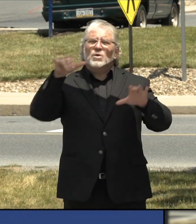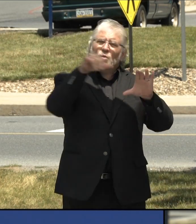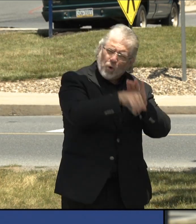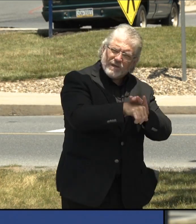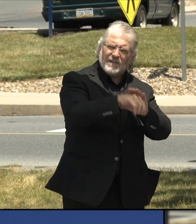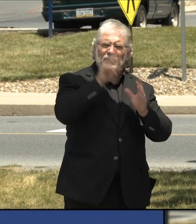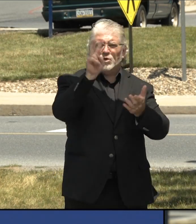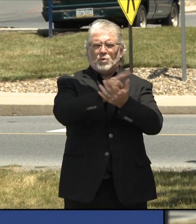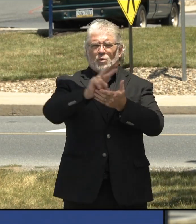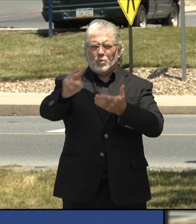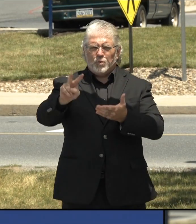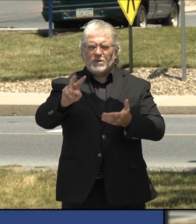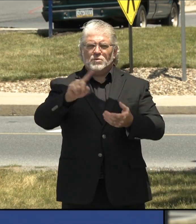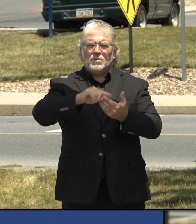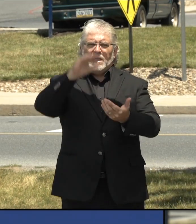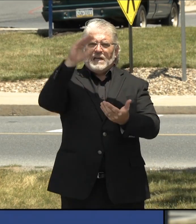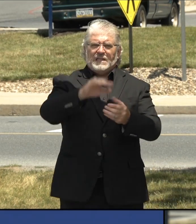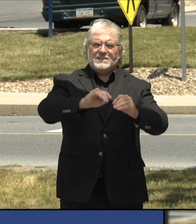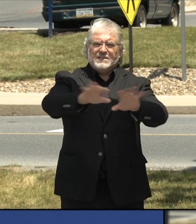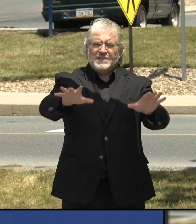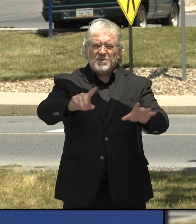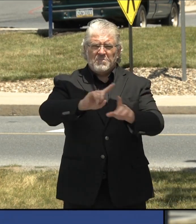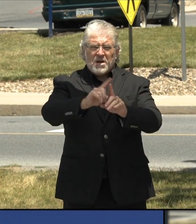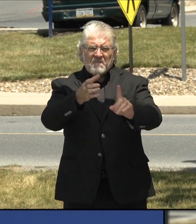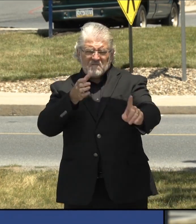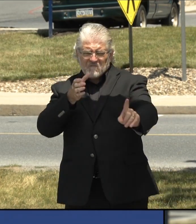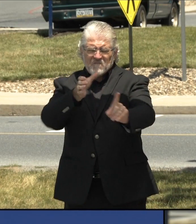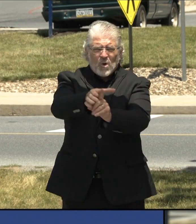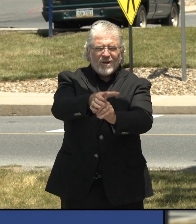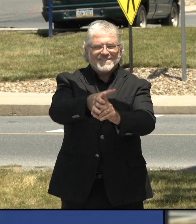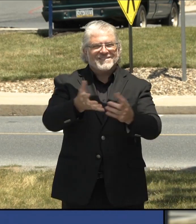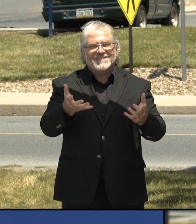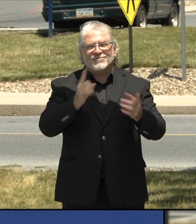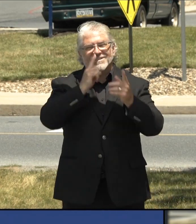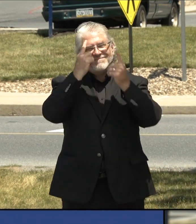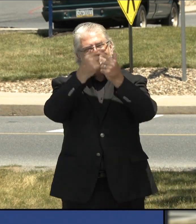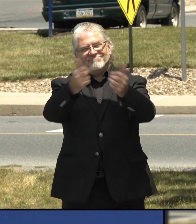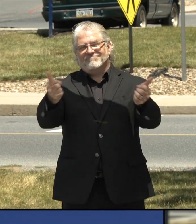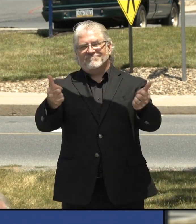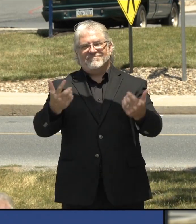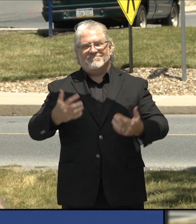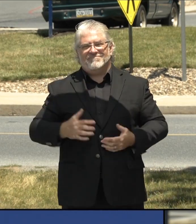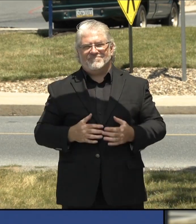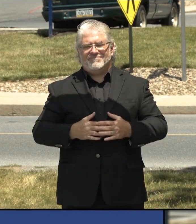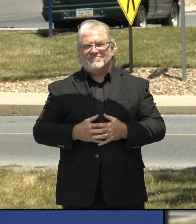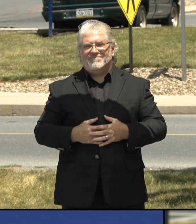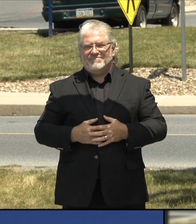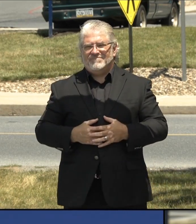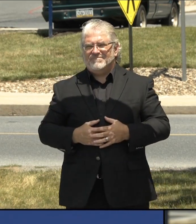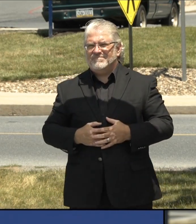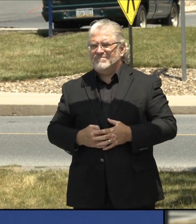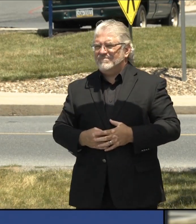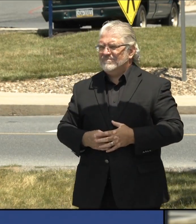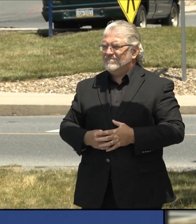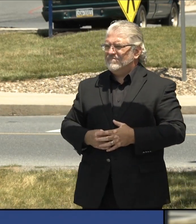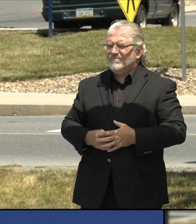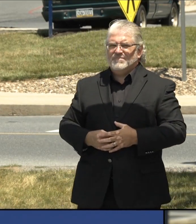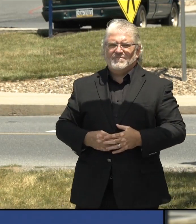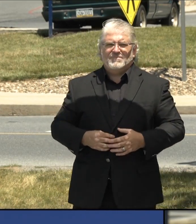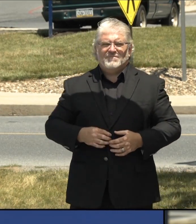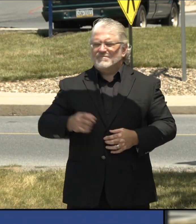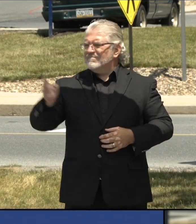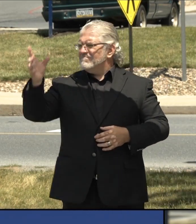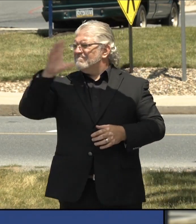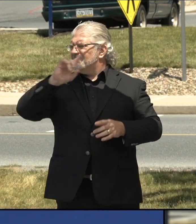Pennsylvania. The enforcement is really up to you. Regarding wearing a mask in the store, I mean, it sounds like you're saying